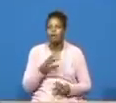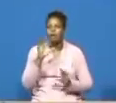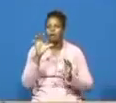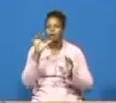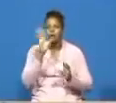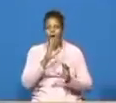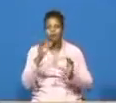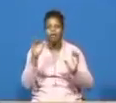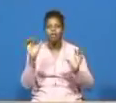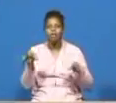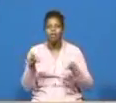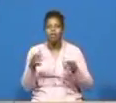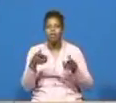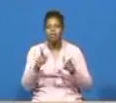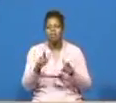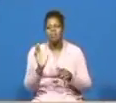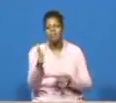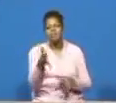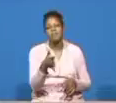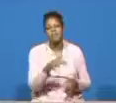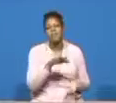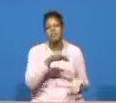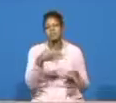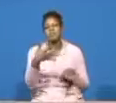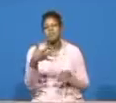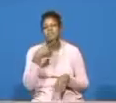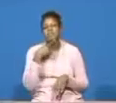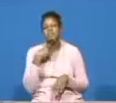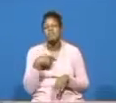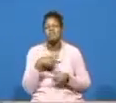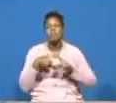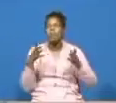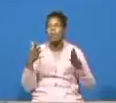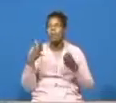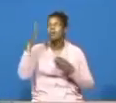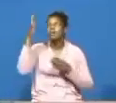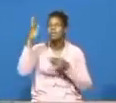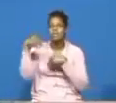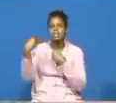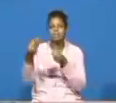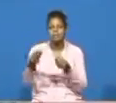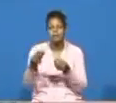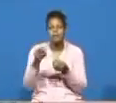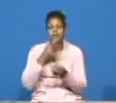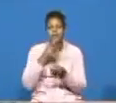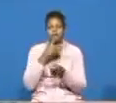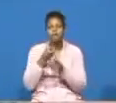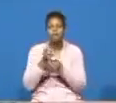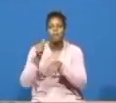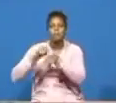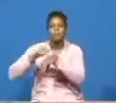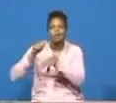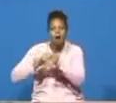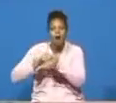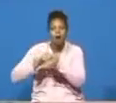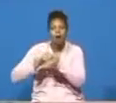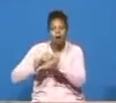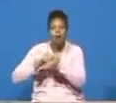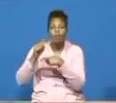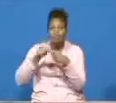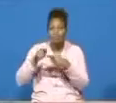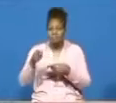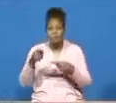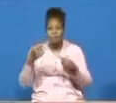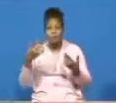have died of thirst but he gave them water from a flint rock are you with me somebody when they were